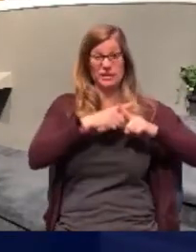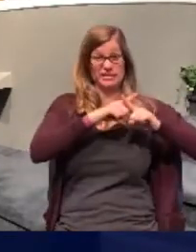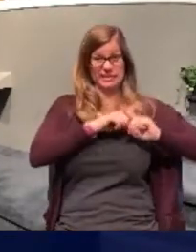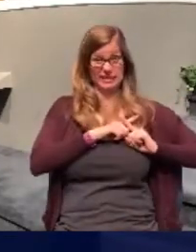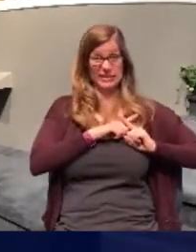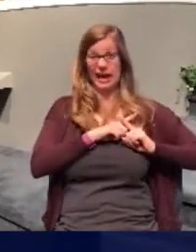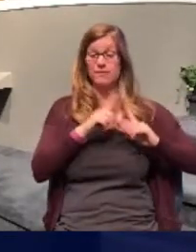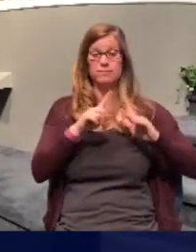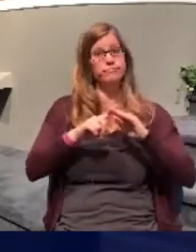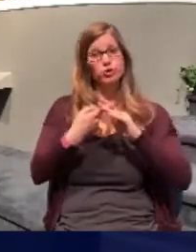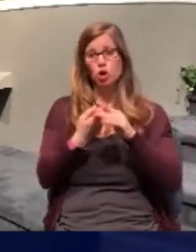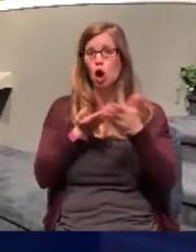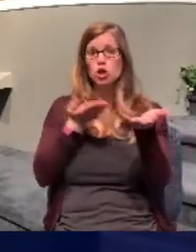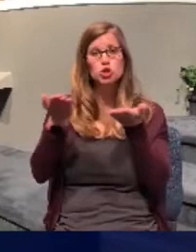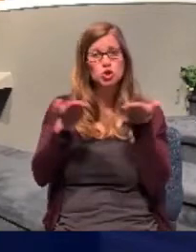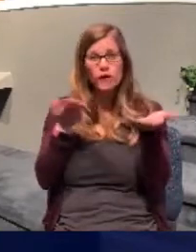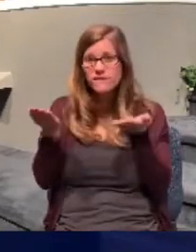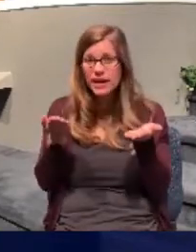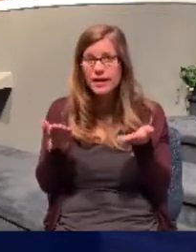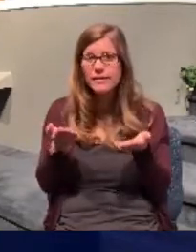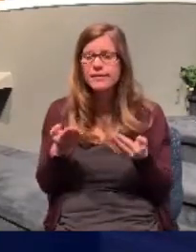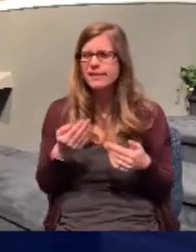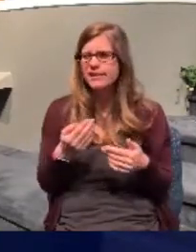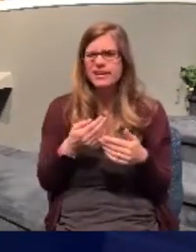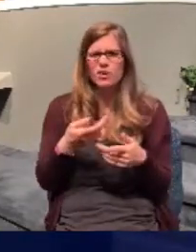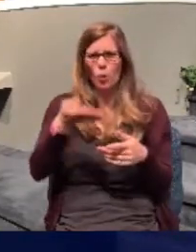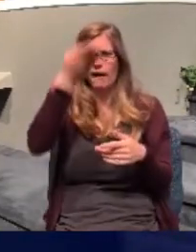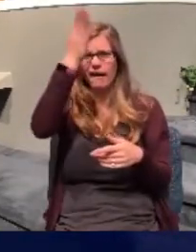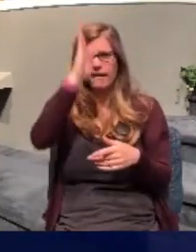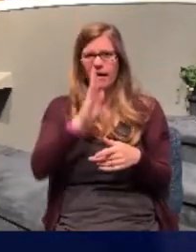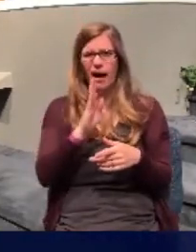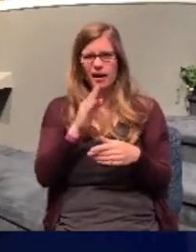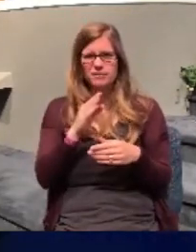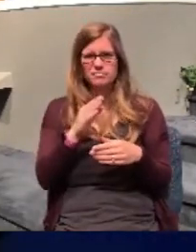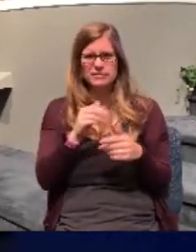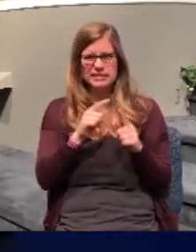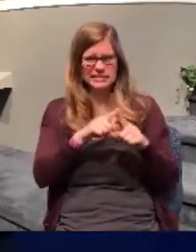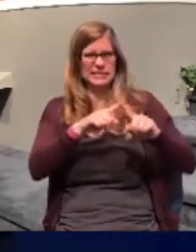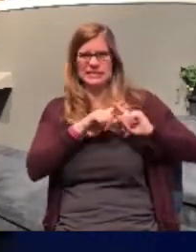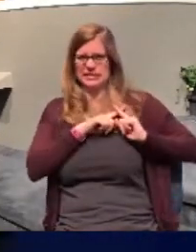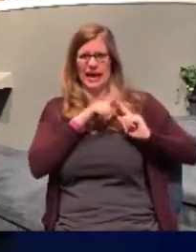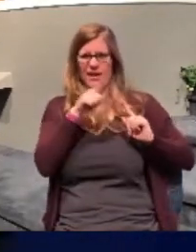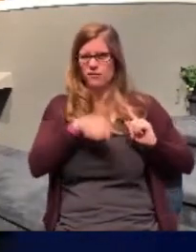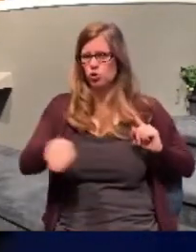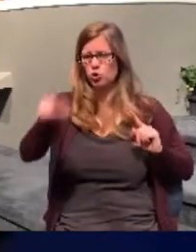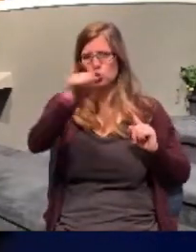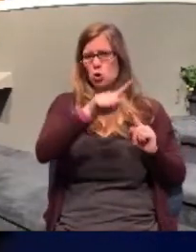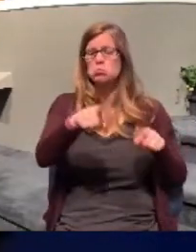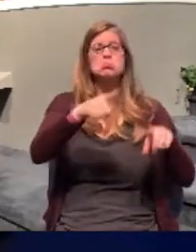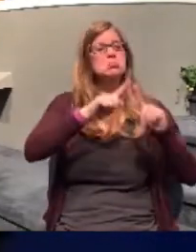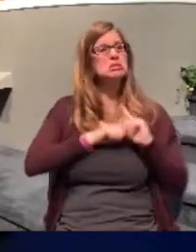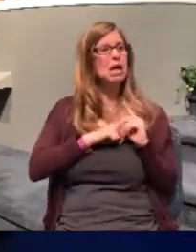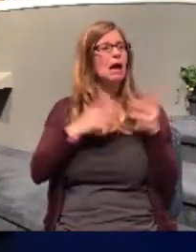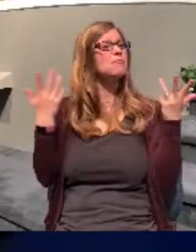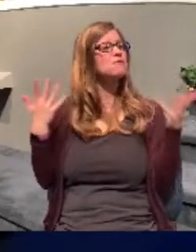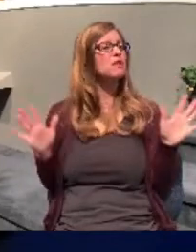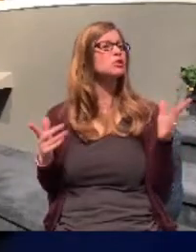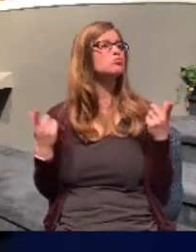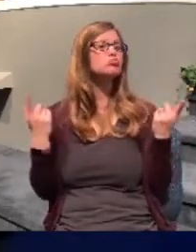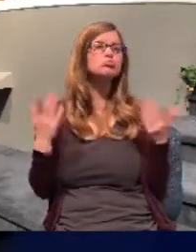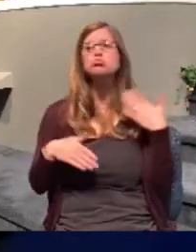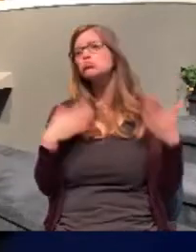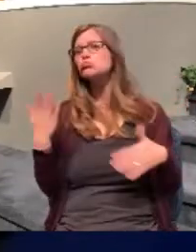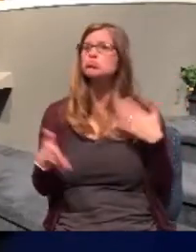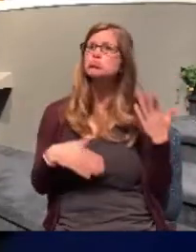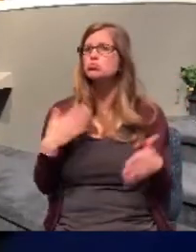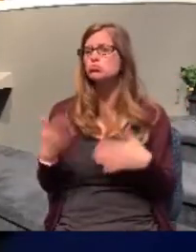God saved you, he didn't save you just so you could sit around until you die or until he comes back for his church